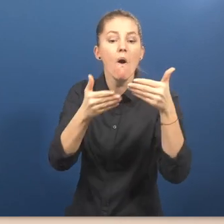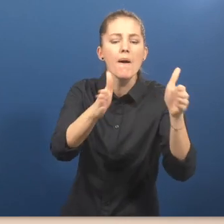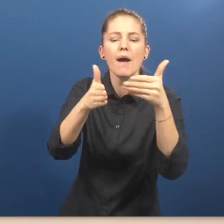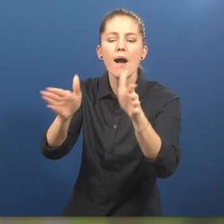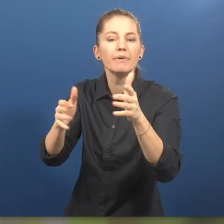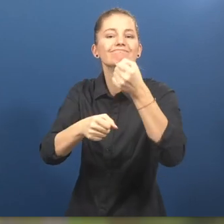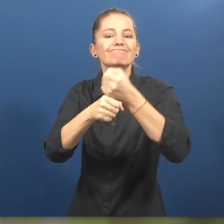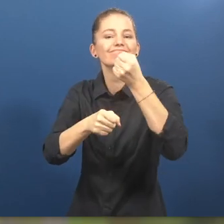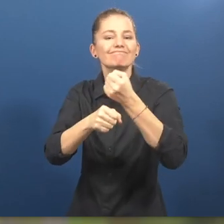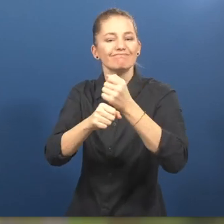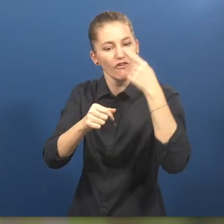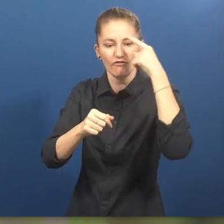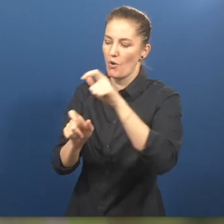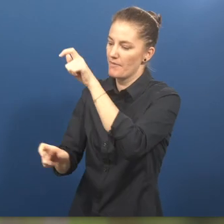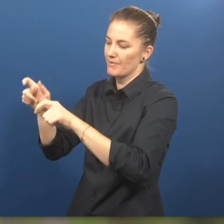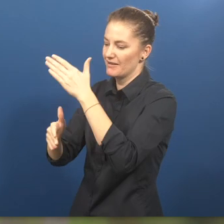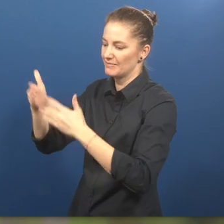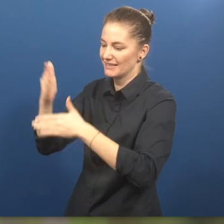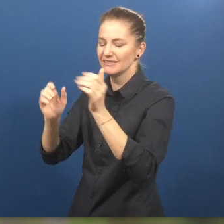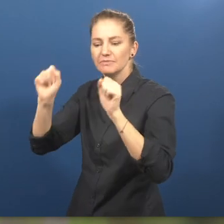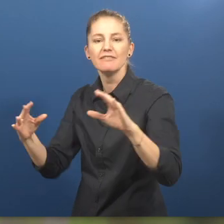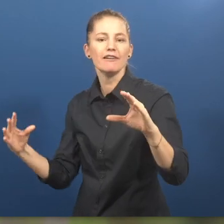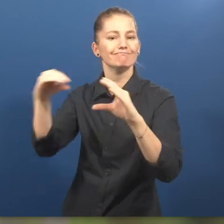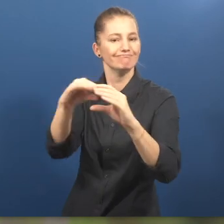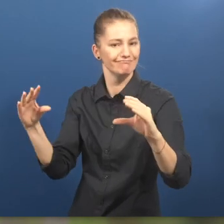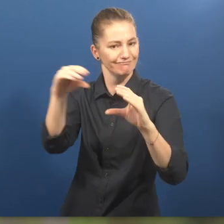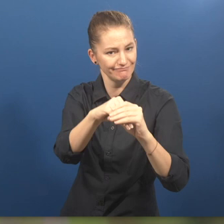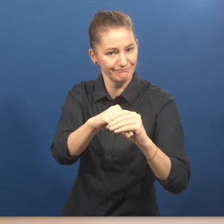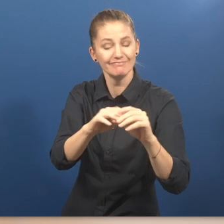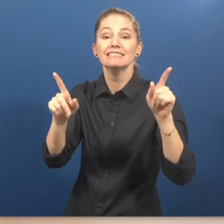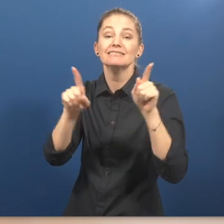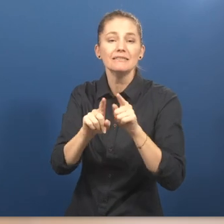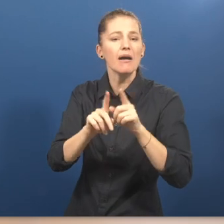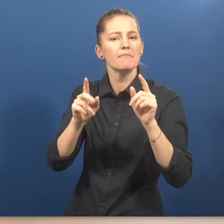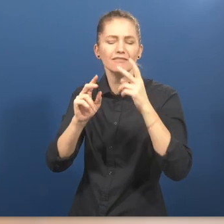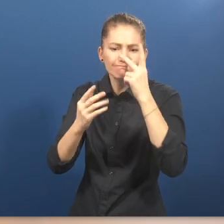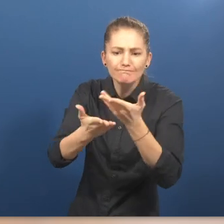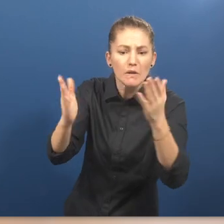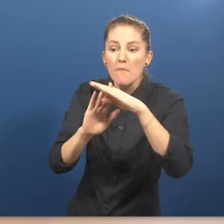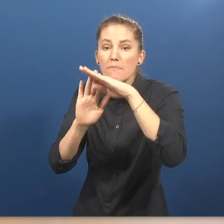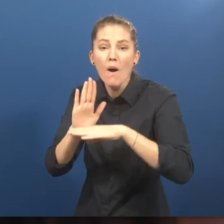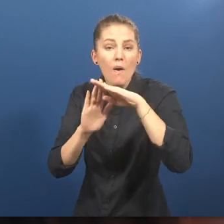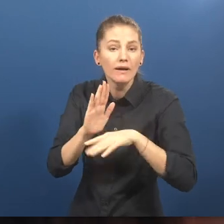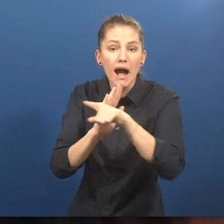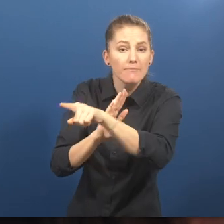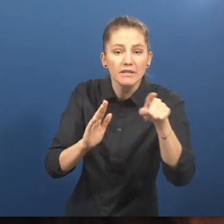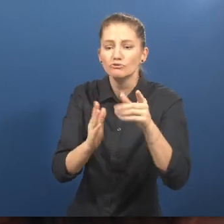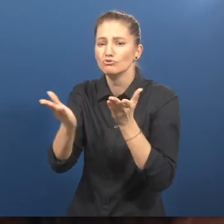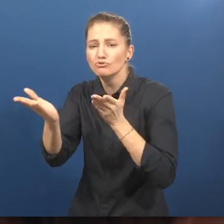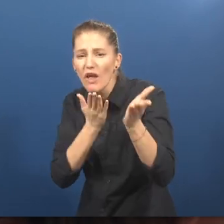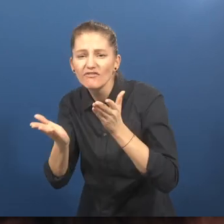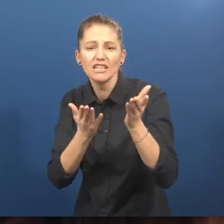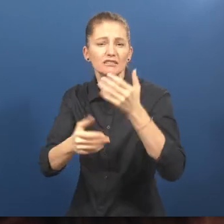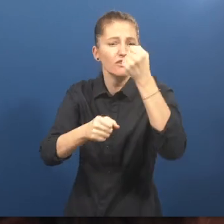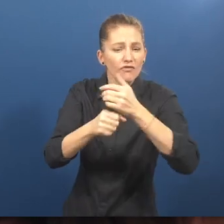employment opportunities to persons with disabilities but also ensure their programs, services and workplace